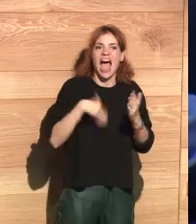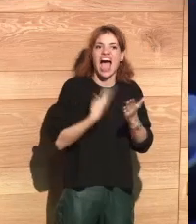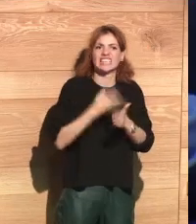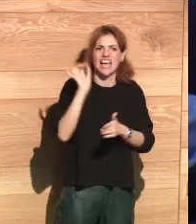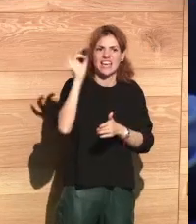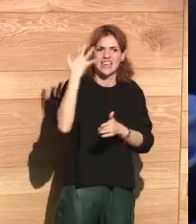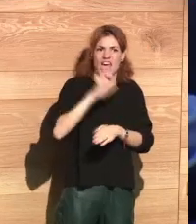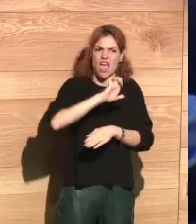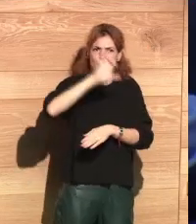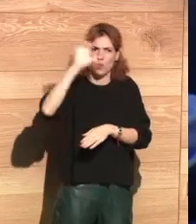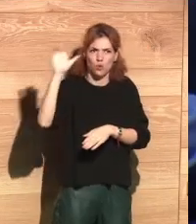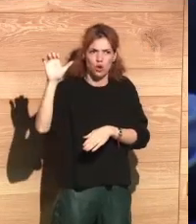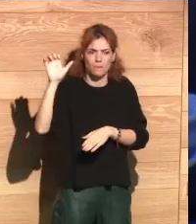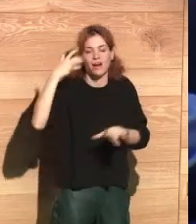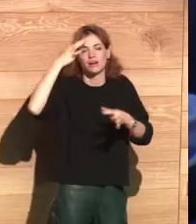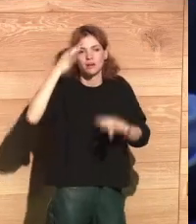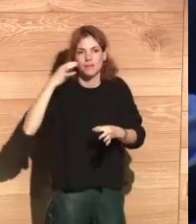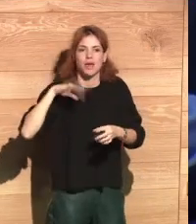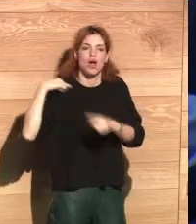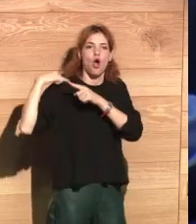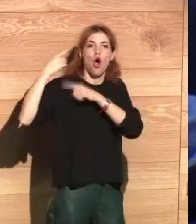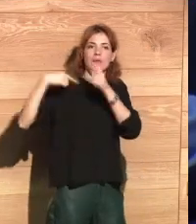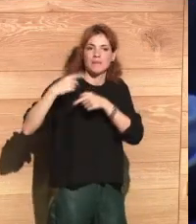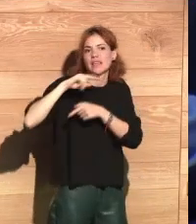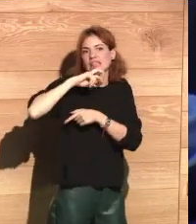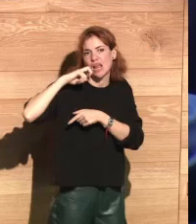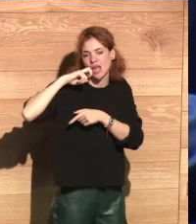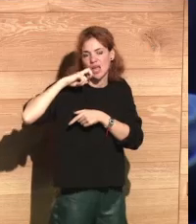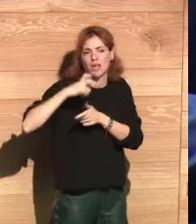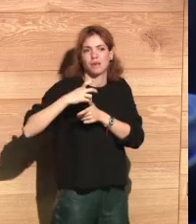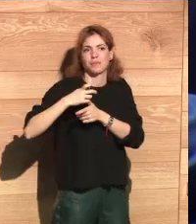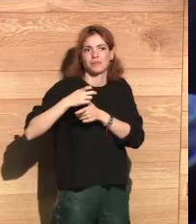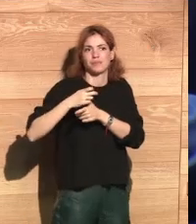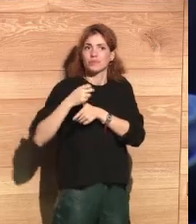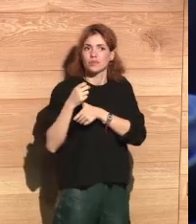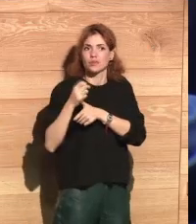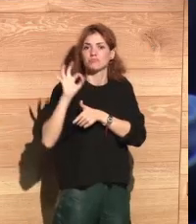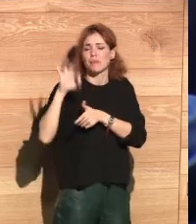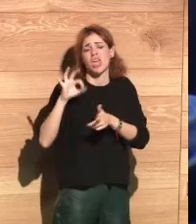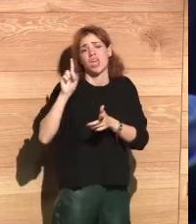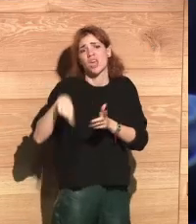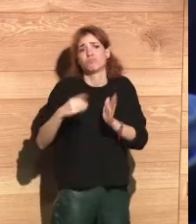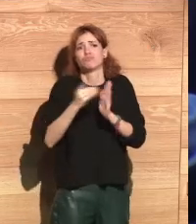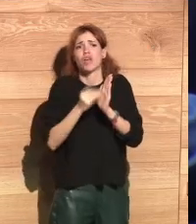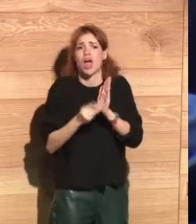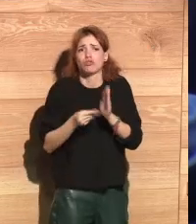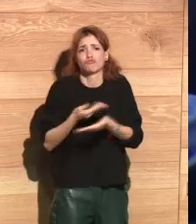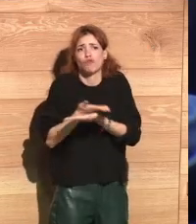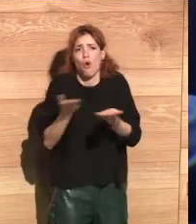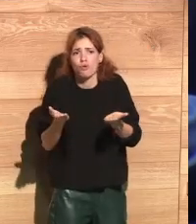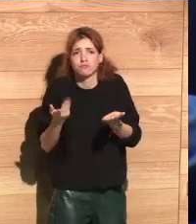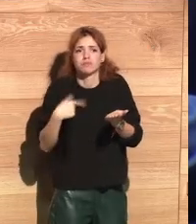including an idea about Europe having a tradition of values